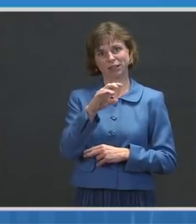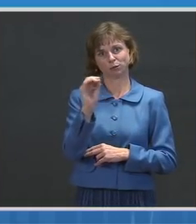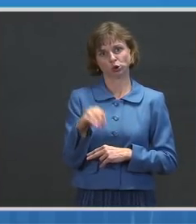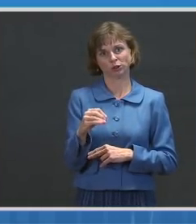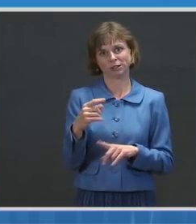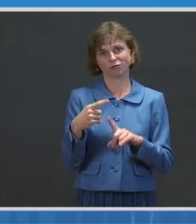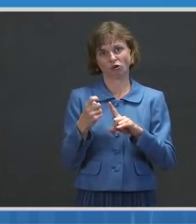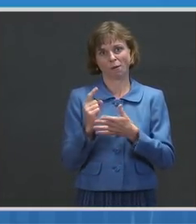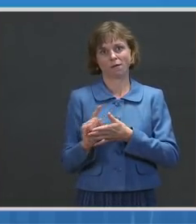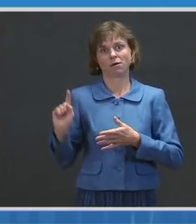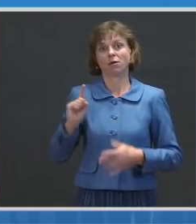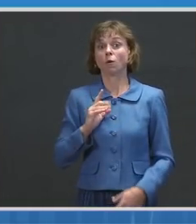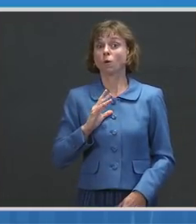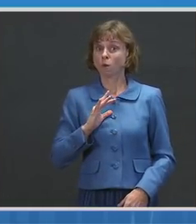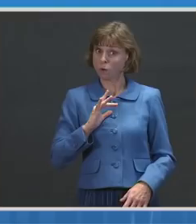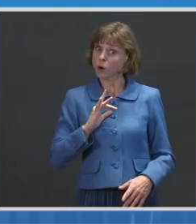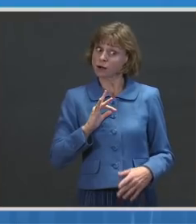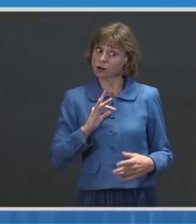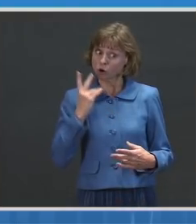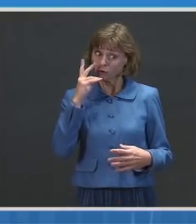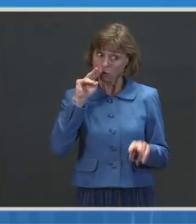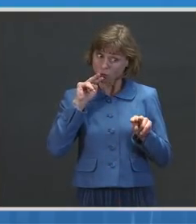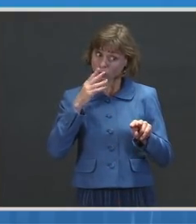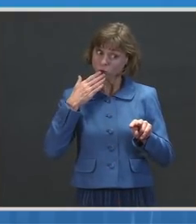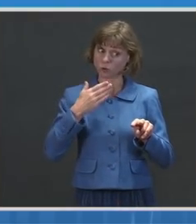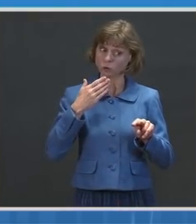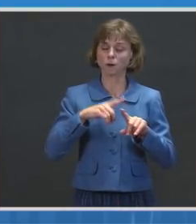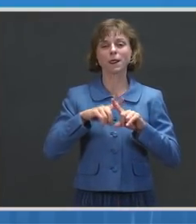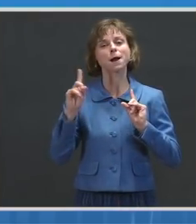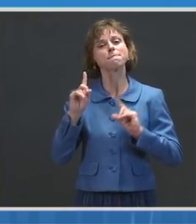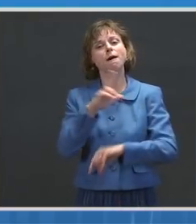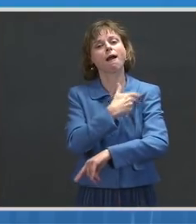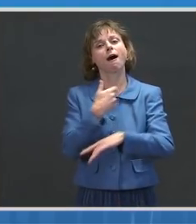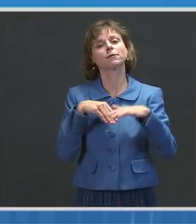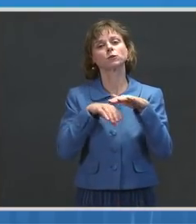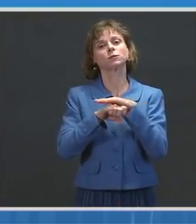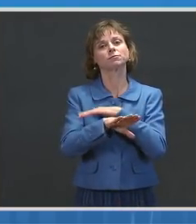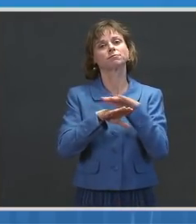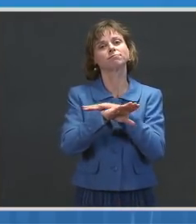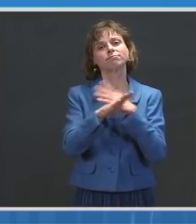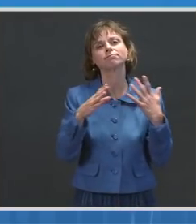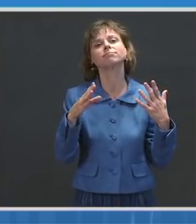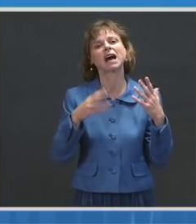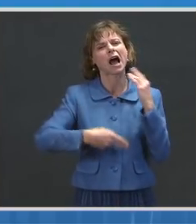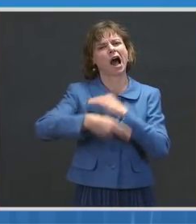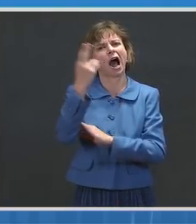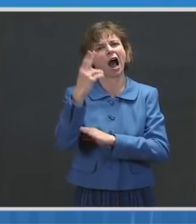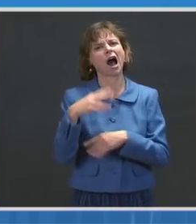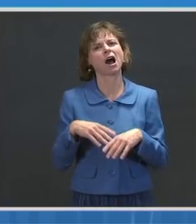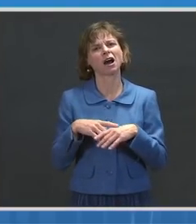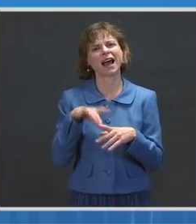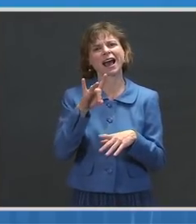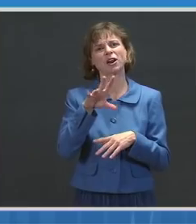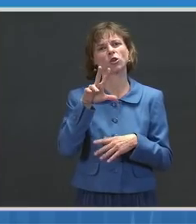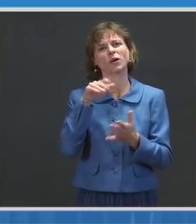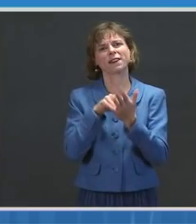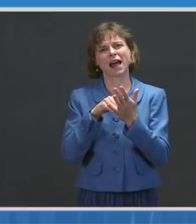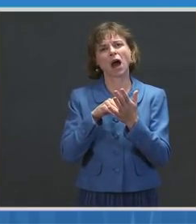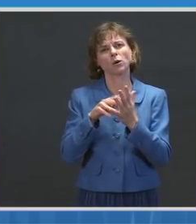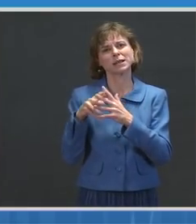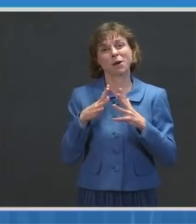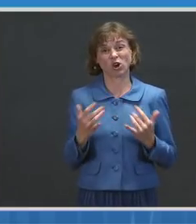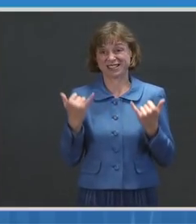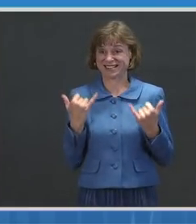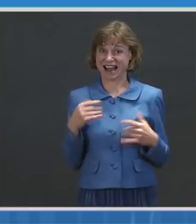This is promising, but hospitalizations also remain incredibly high. Over 83,000 Americans are hospitalized right